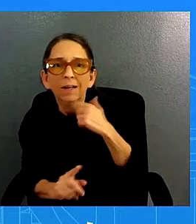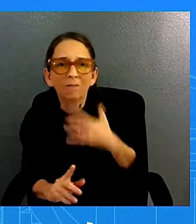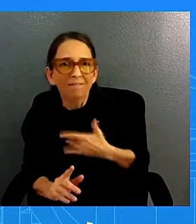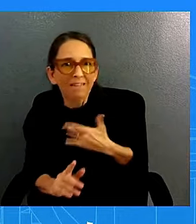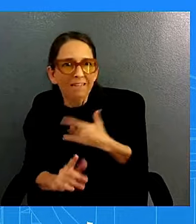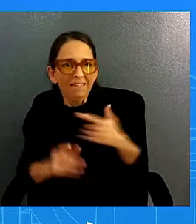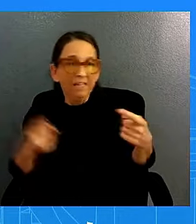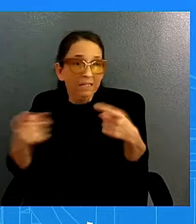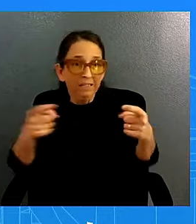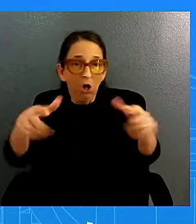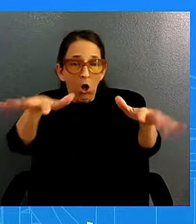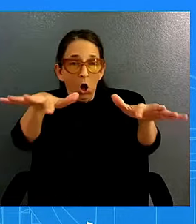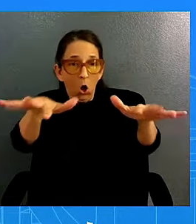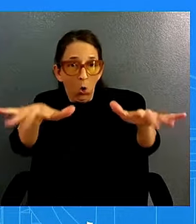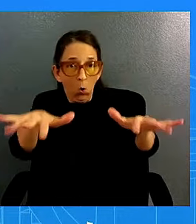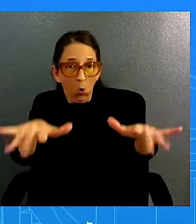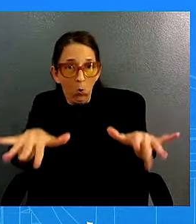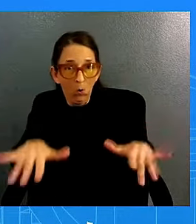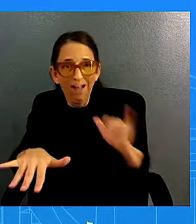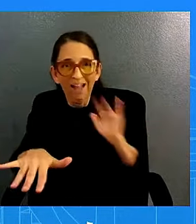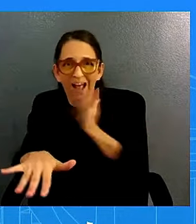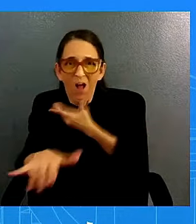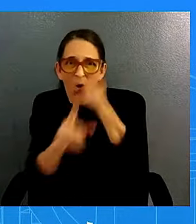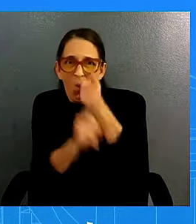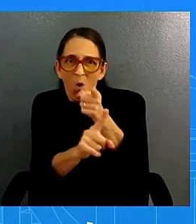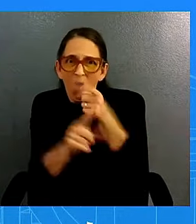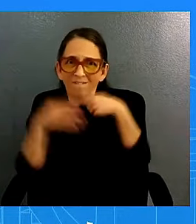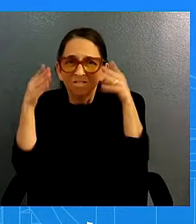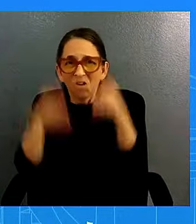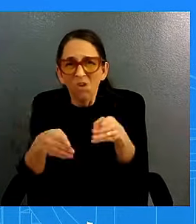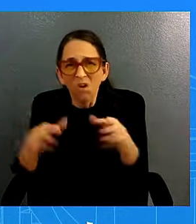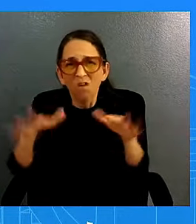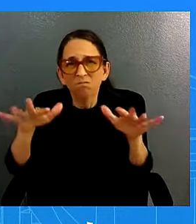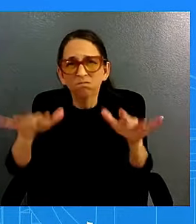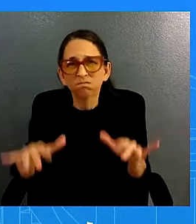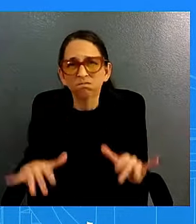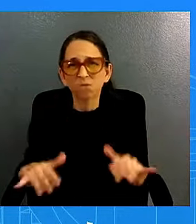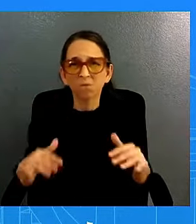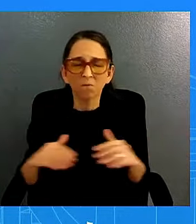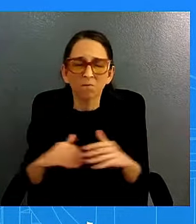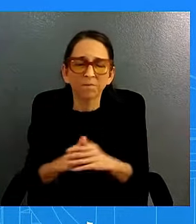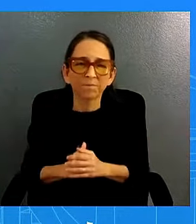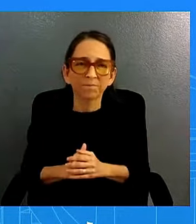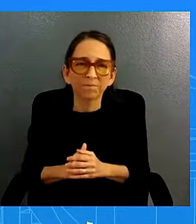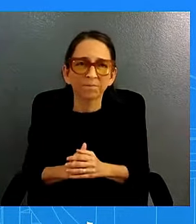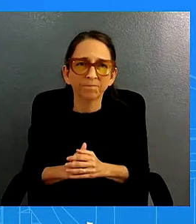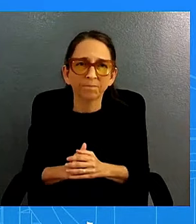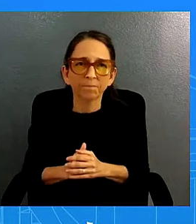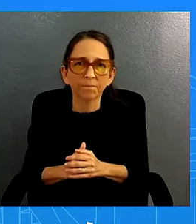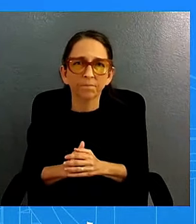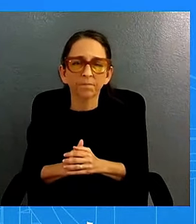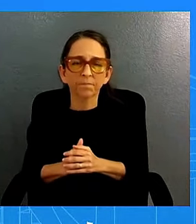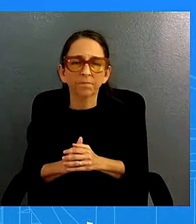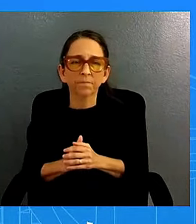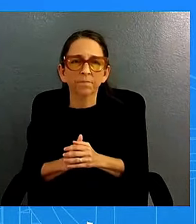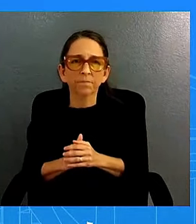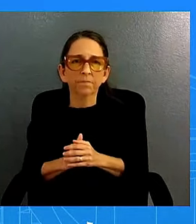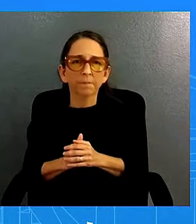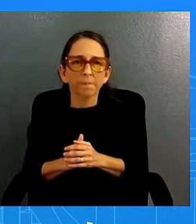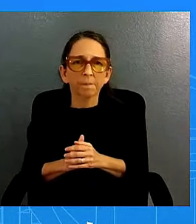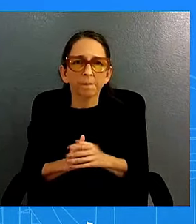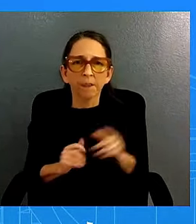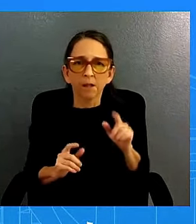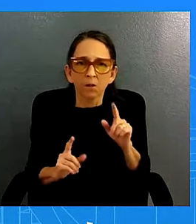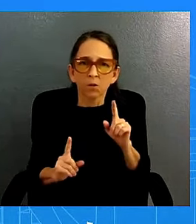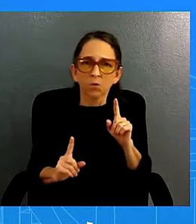focus okay thank you for taking my question um my colleagues at usa today published a piece today about the